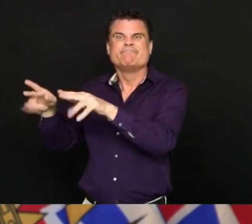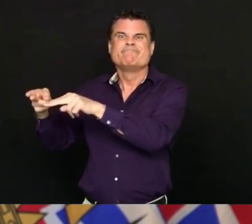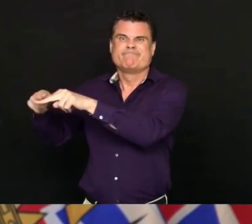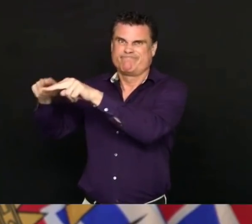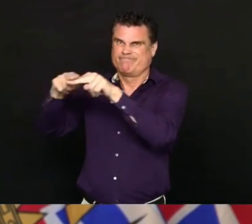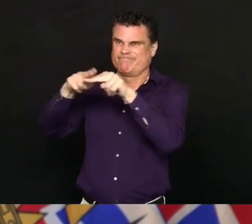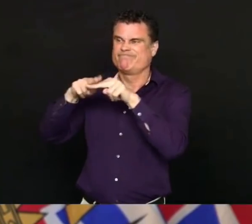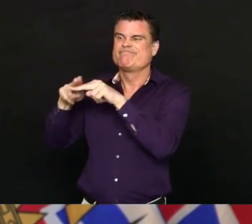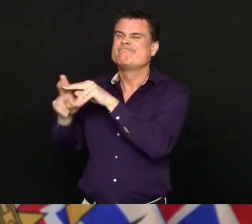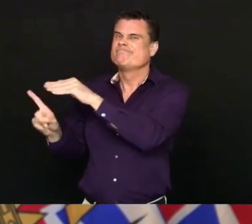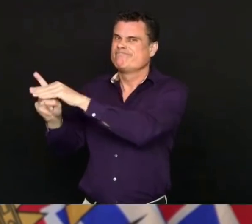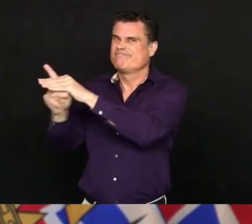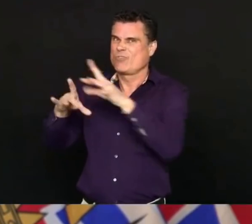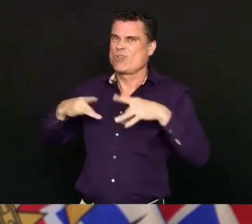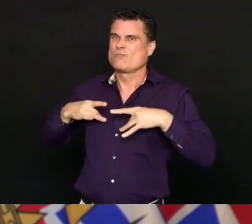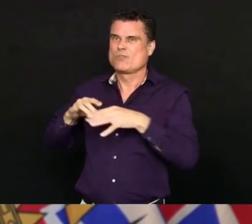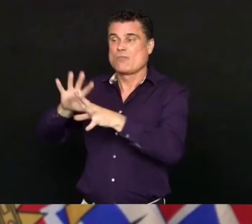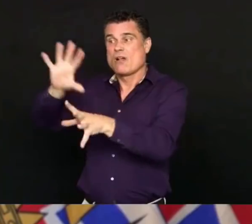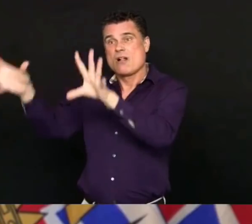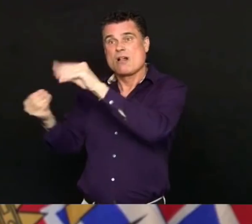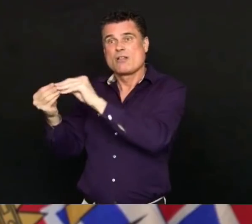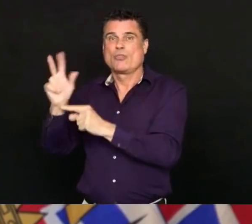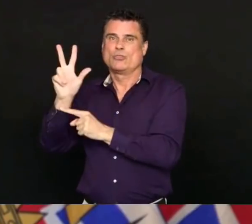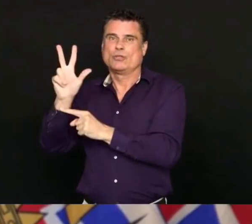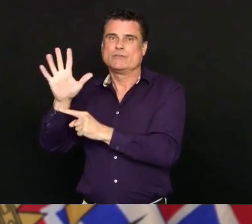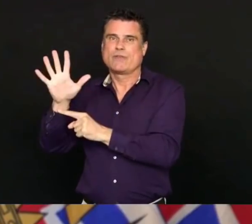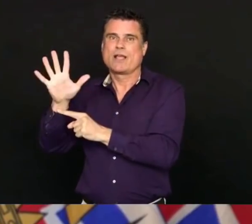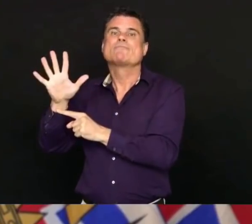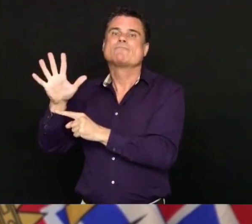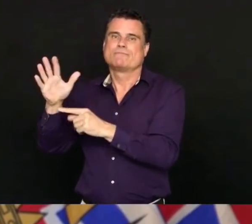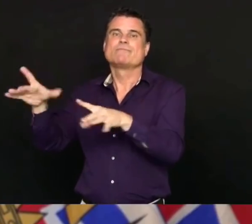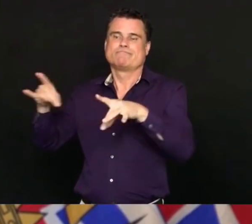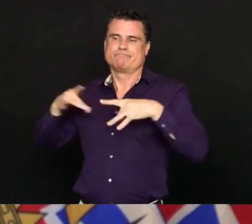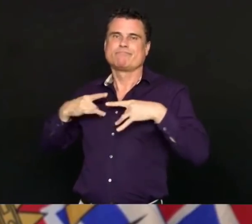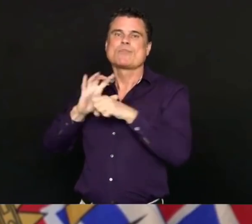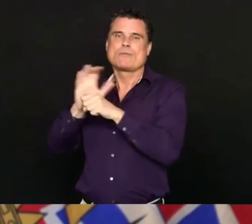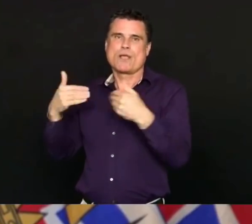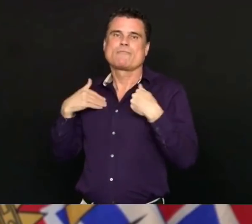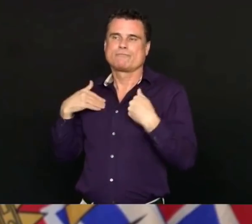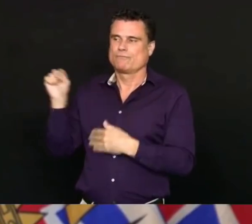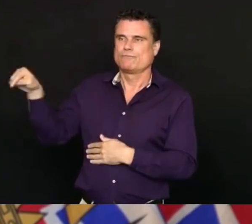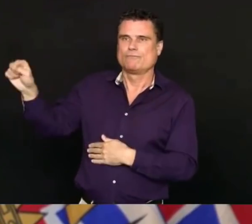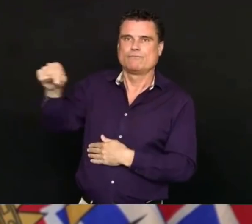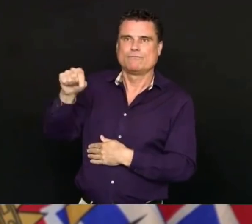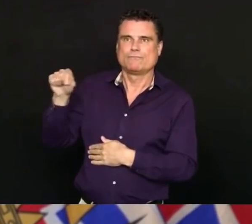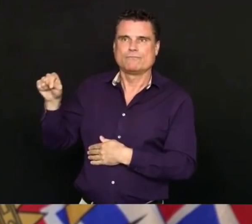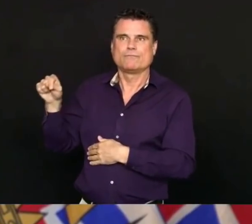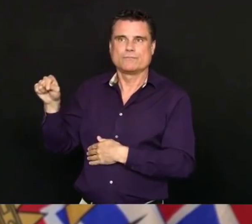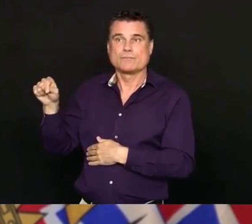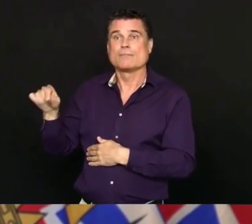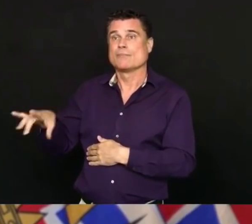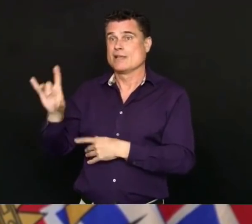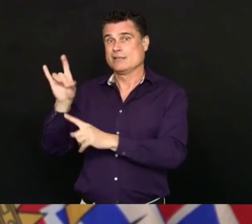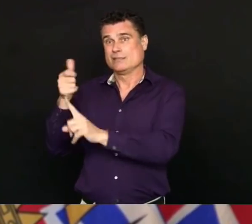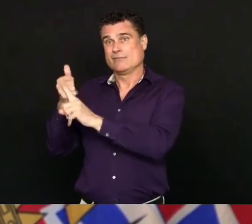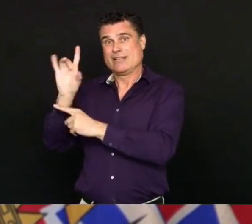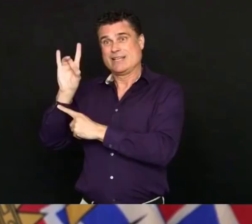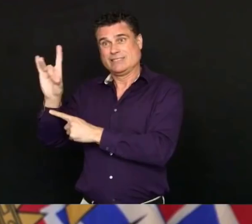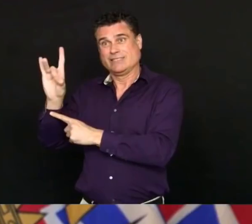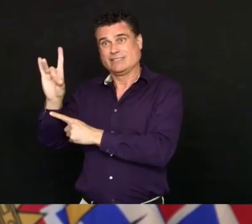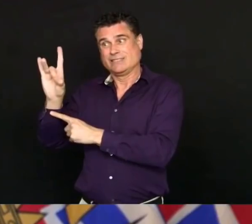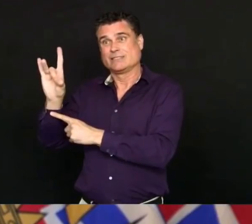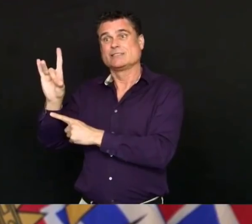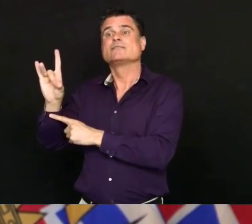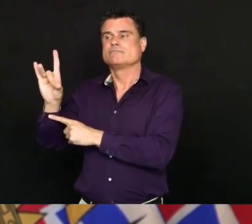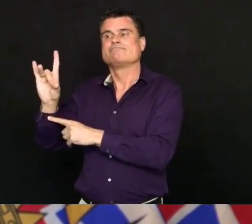people in the facility who have tested positive. Including eight who are now in hospital in the Fraser Health area.